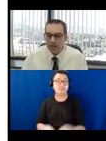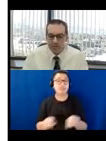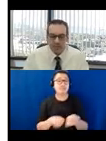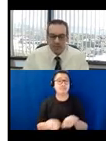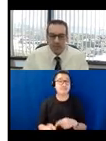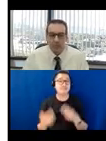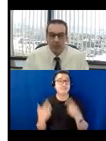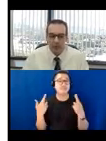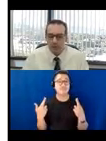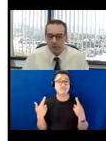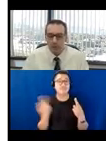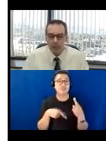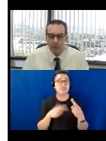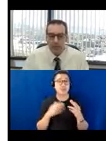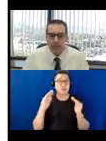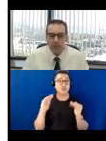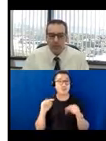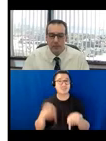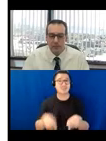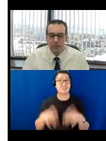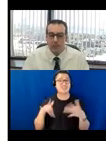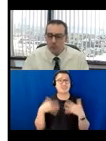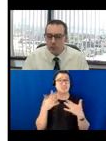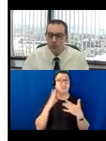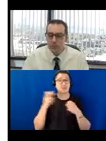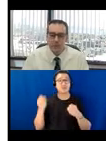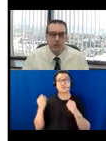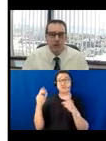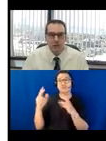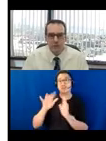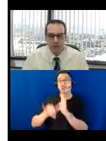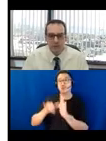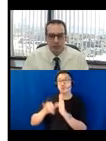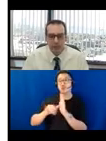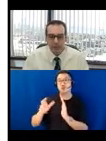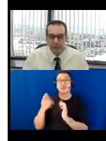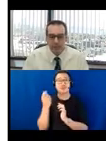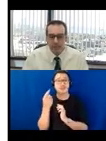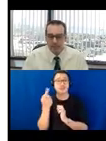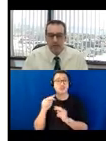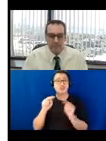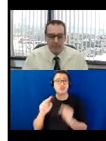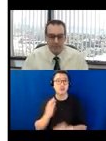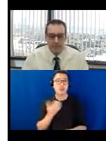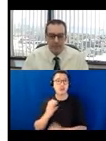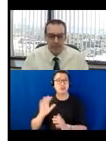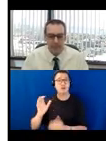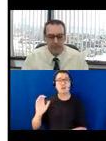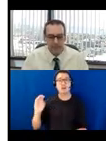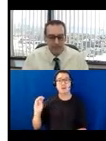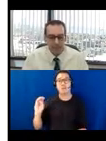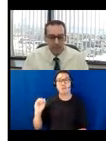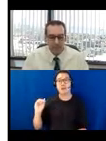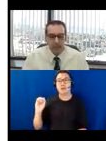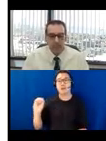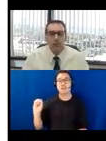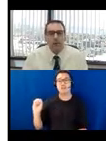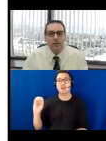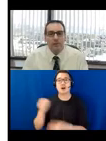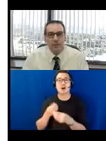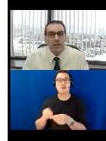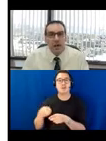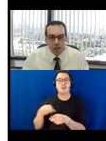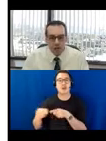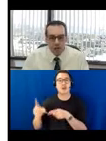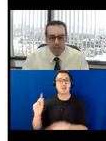crossed, to have this event up on our YouTube page. Just visit YouTube and search for our channel, Mass Office on Disability. If you